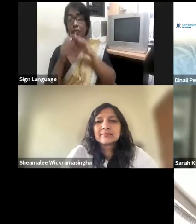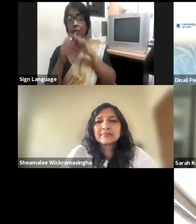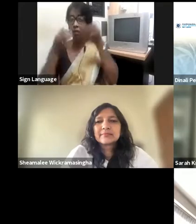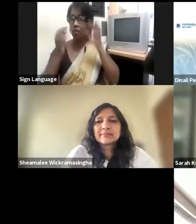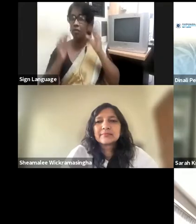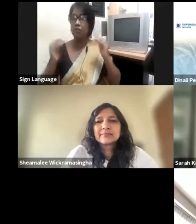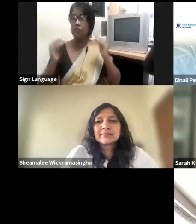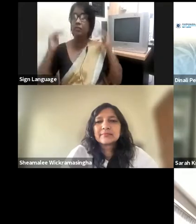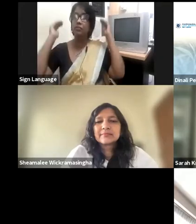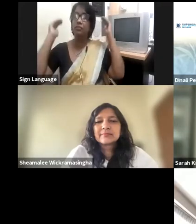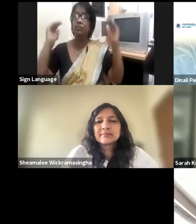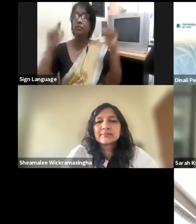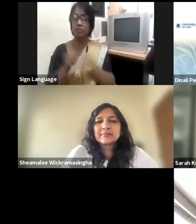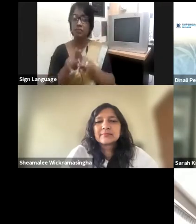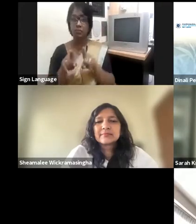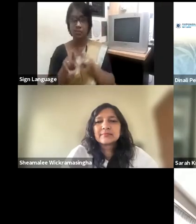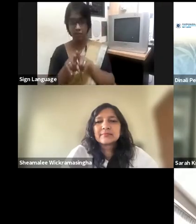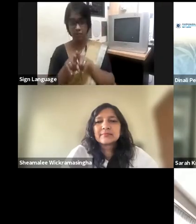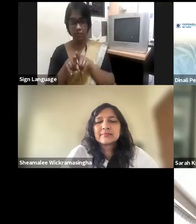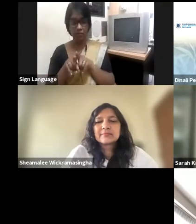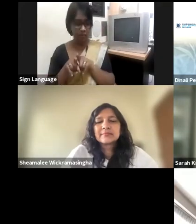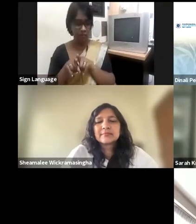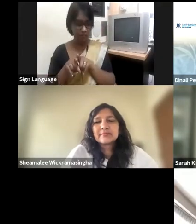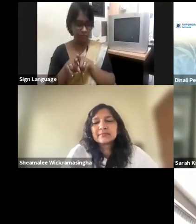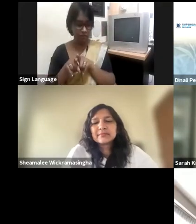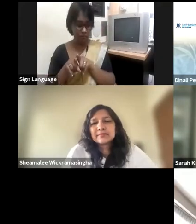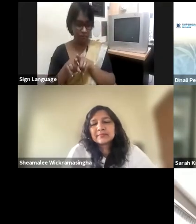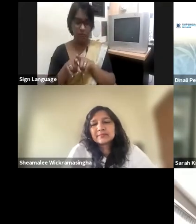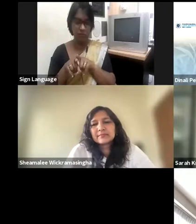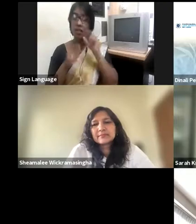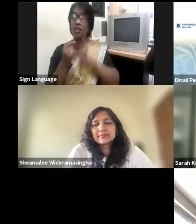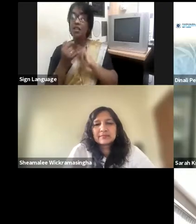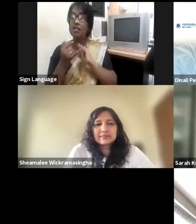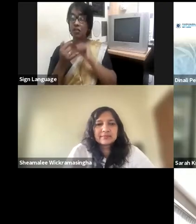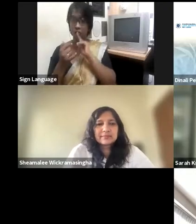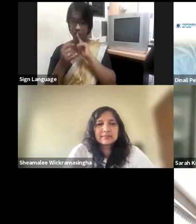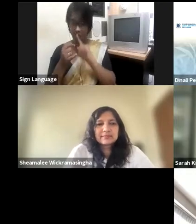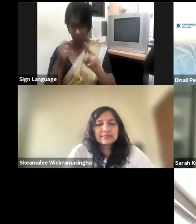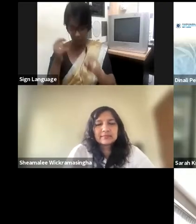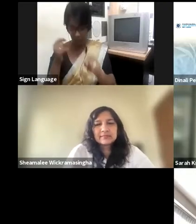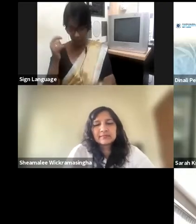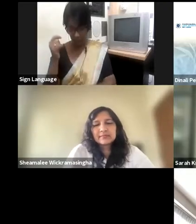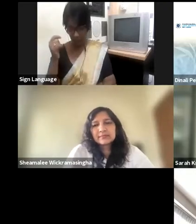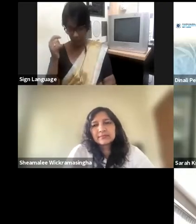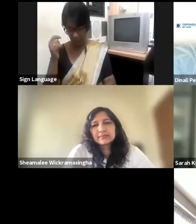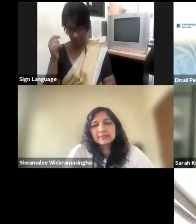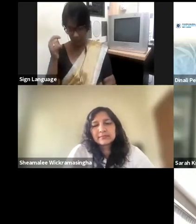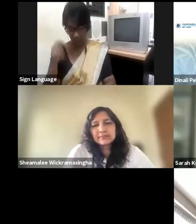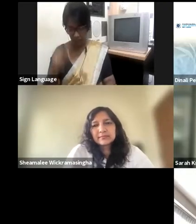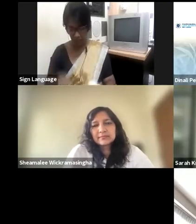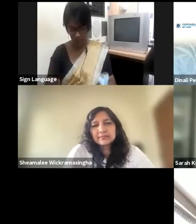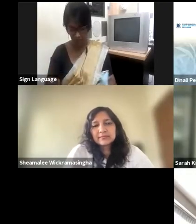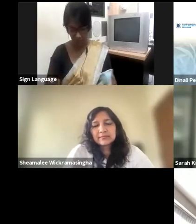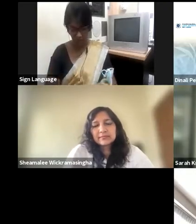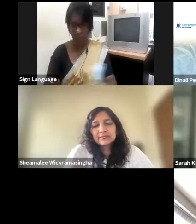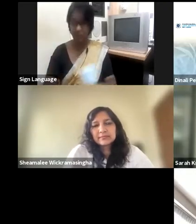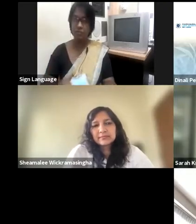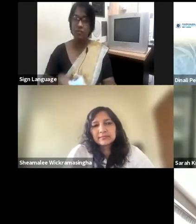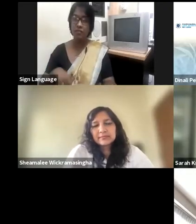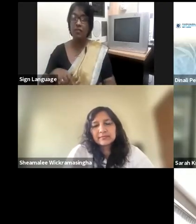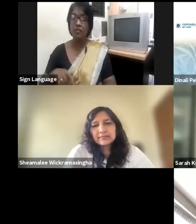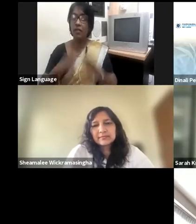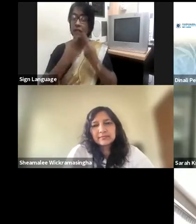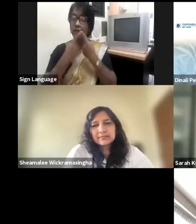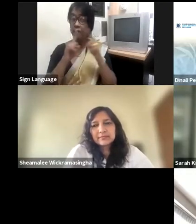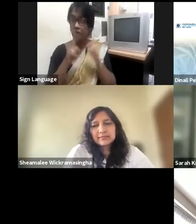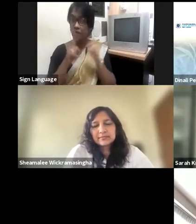heard from Shia Mali, who spoke about the importance of thought diversity, diversity, and some very